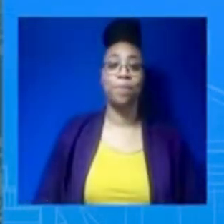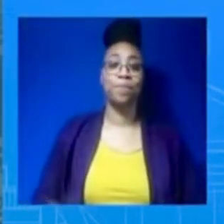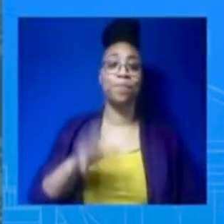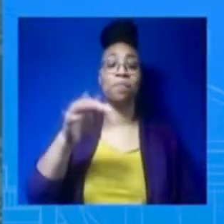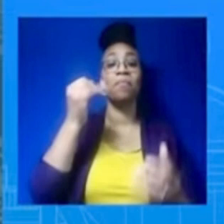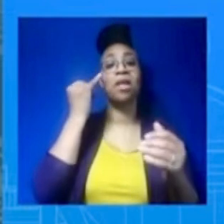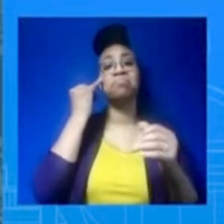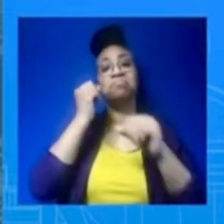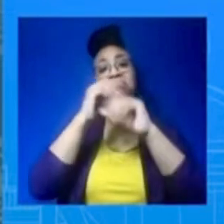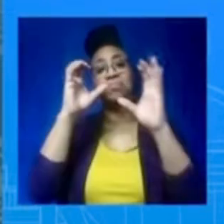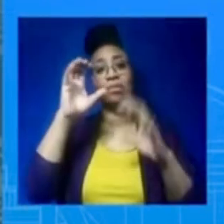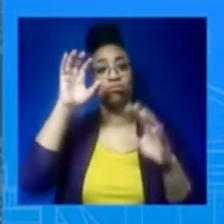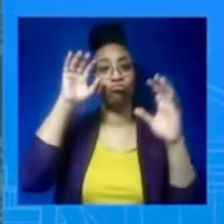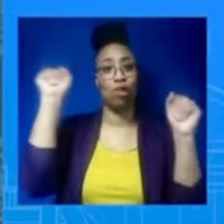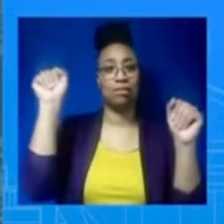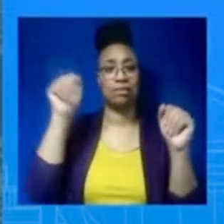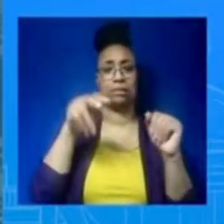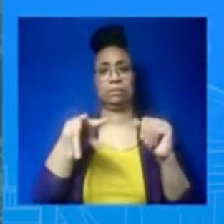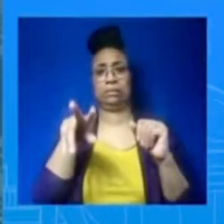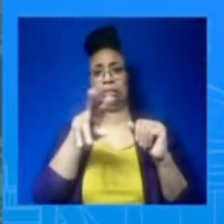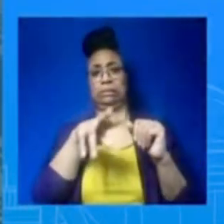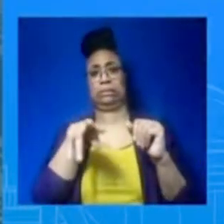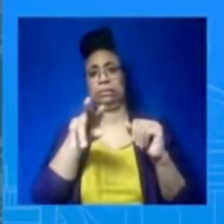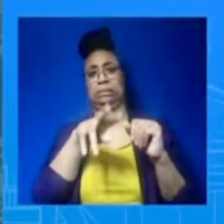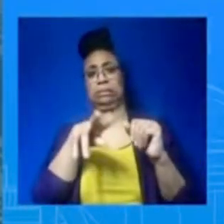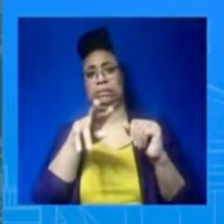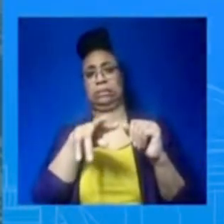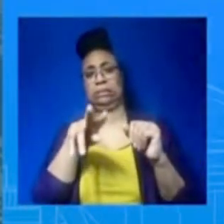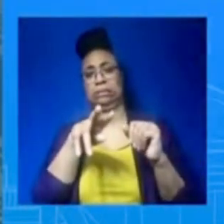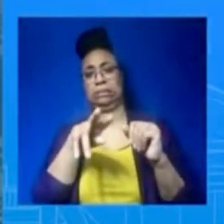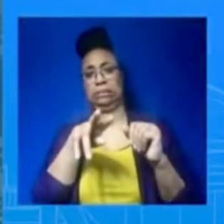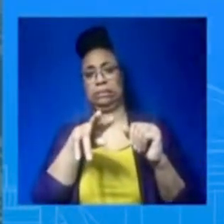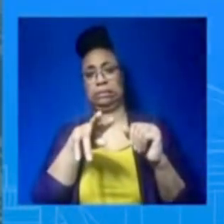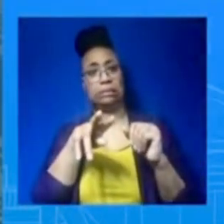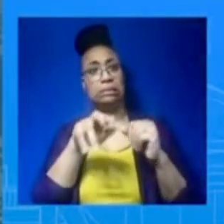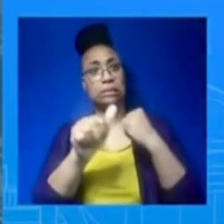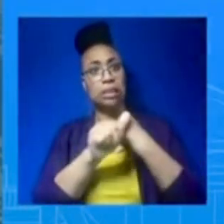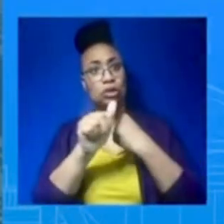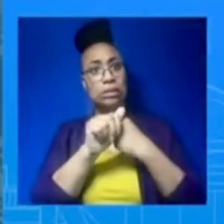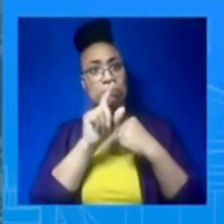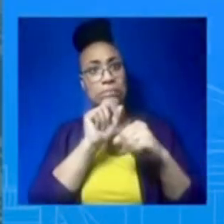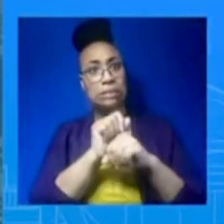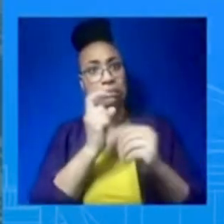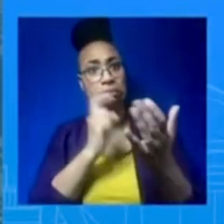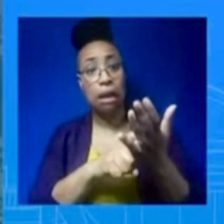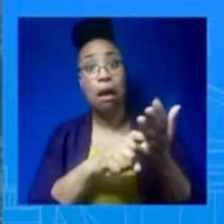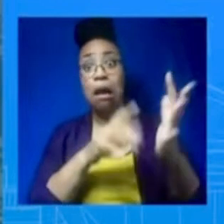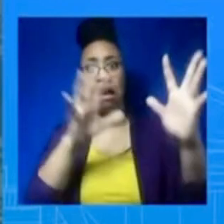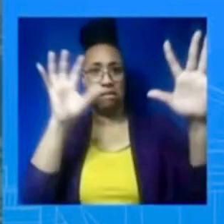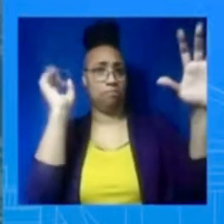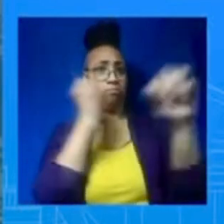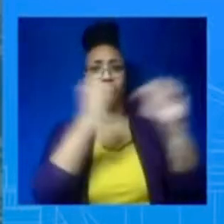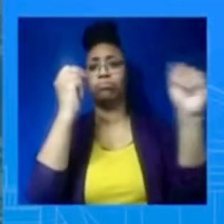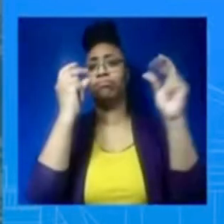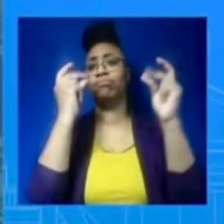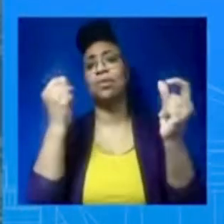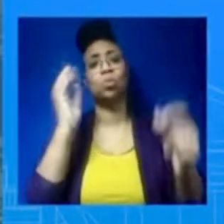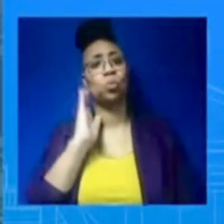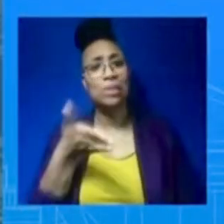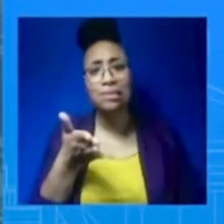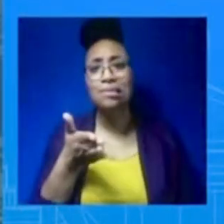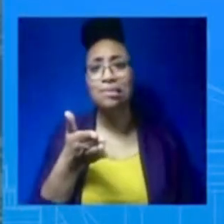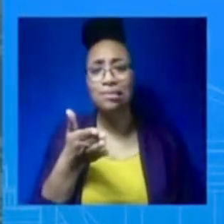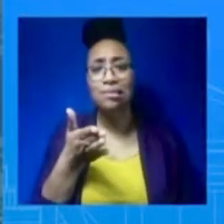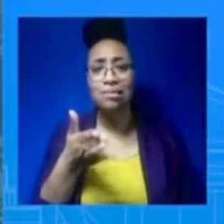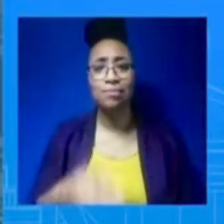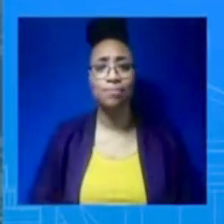if you were to take that action that every single thing would turn out to be exactly what we thought it would be, I can't promise that. All I can